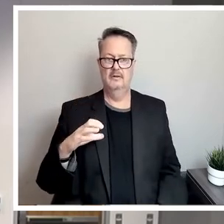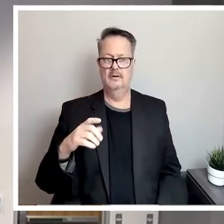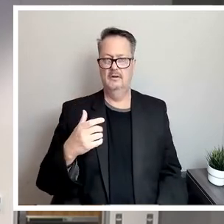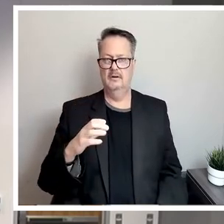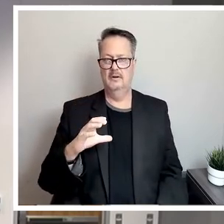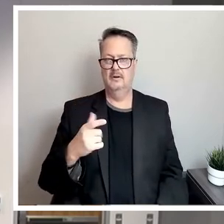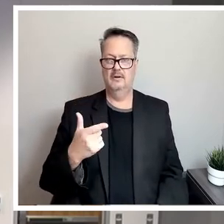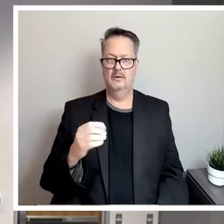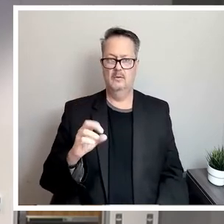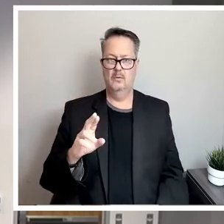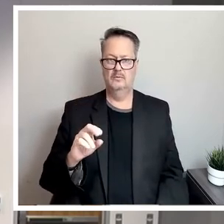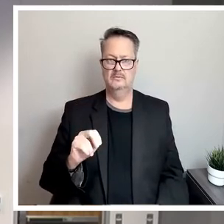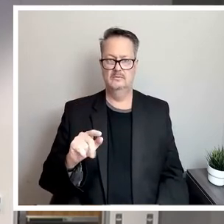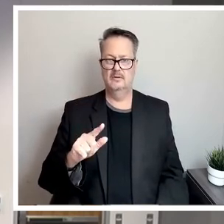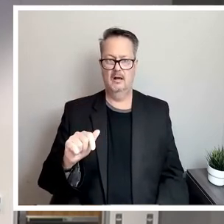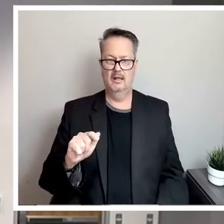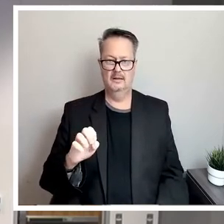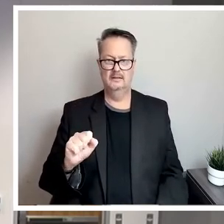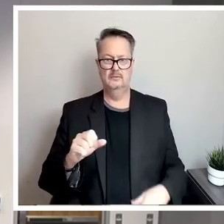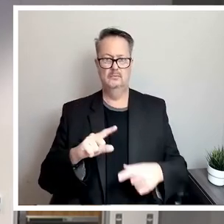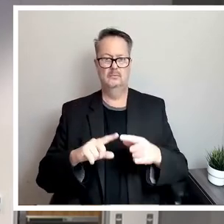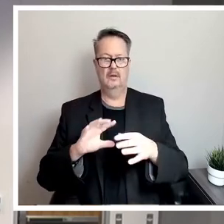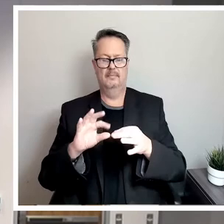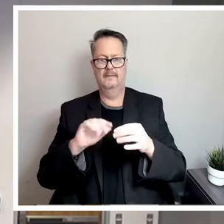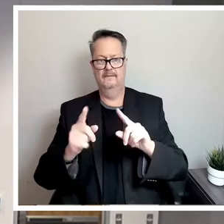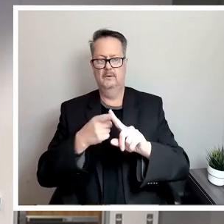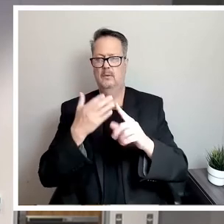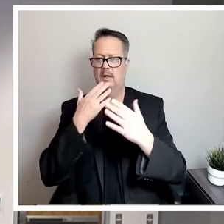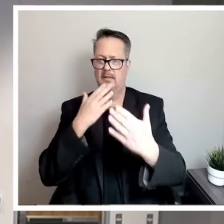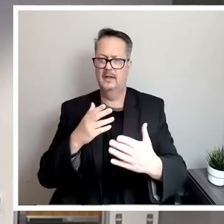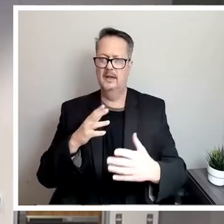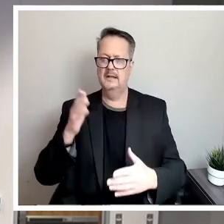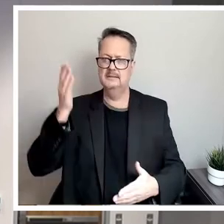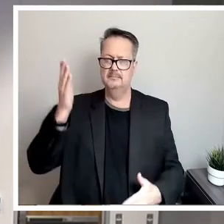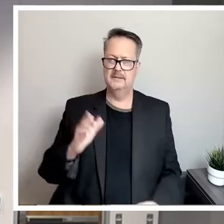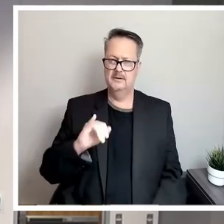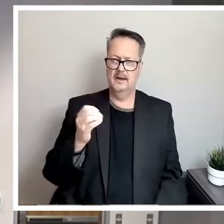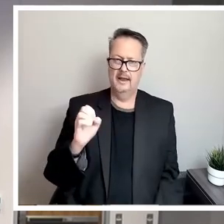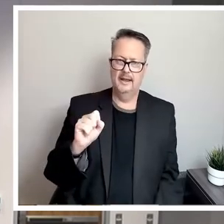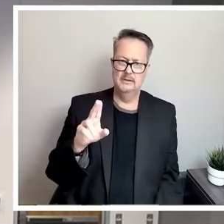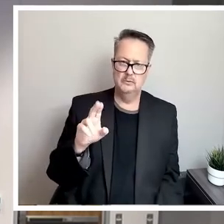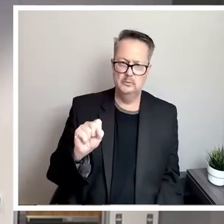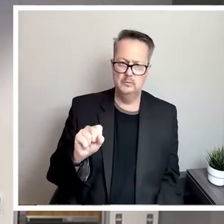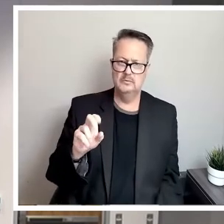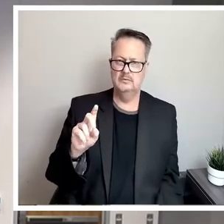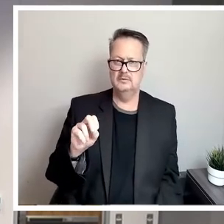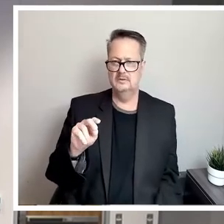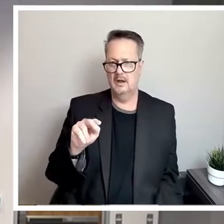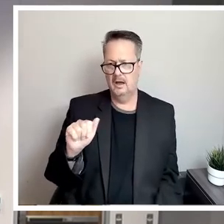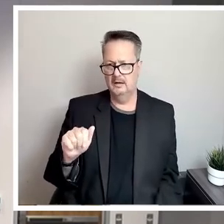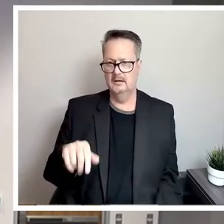First of all, I want to thank Speaker Jesus, Donna, Teresa,